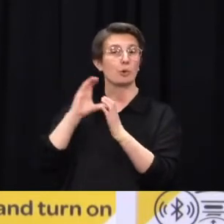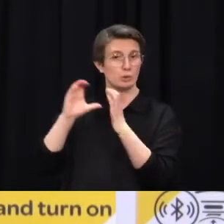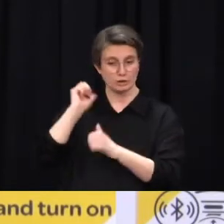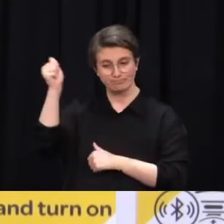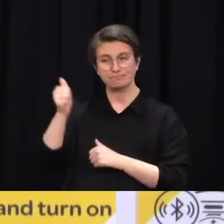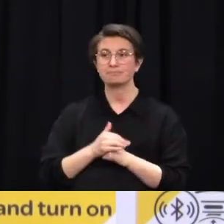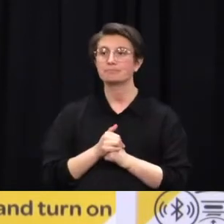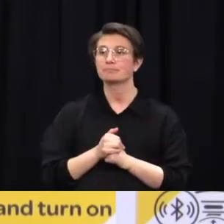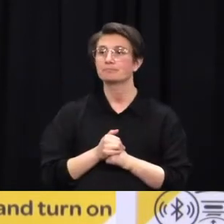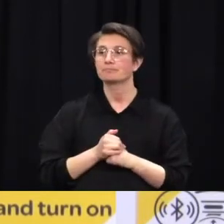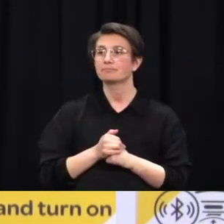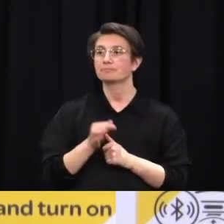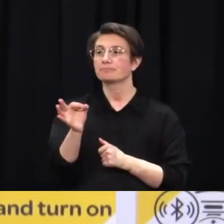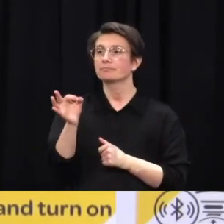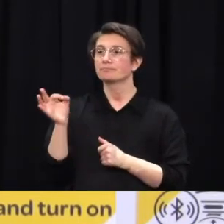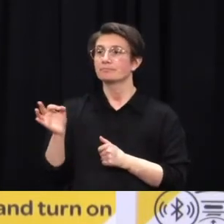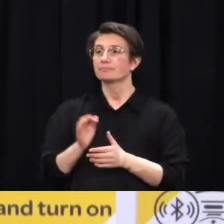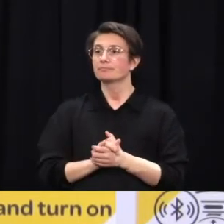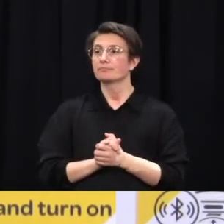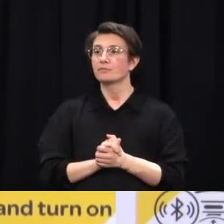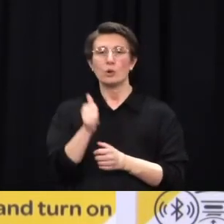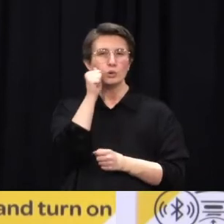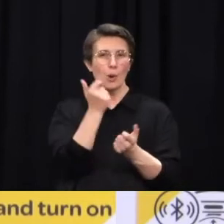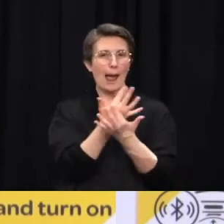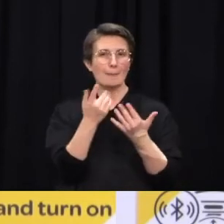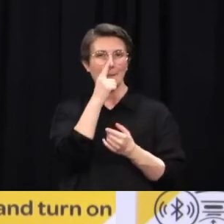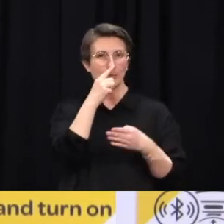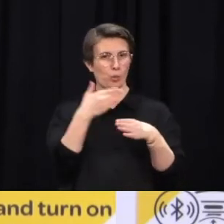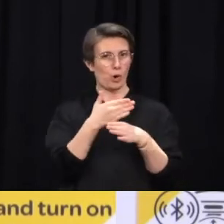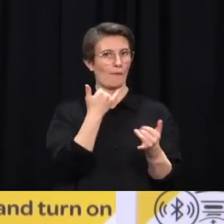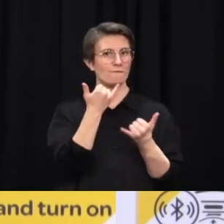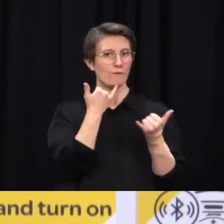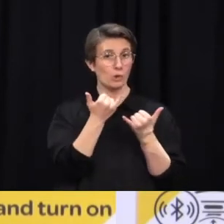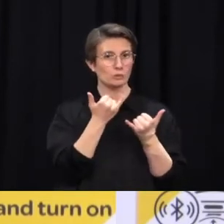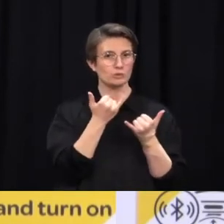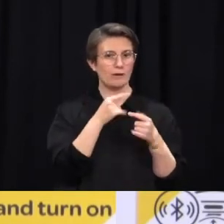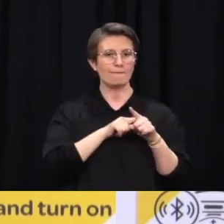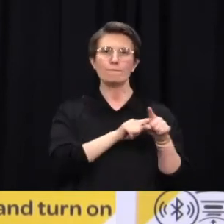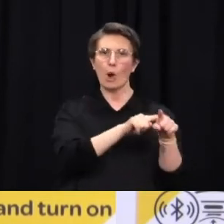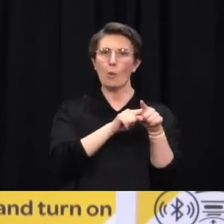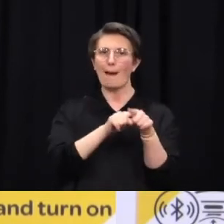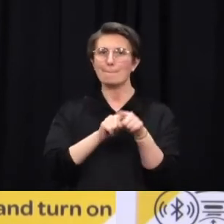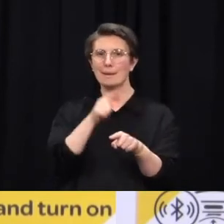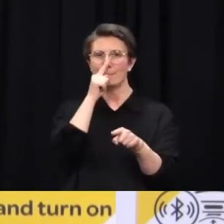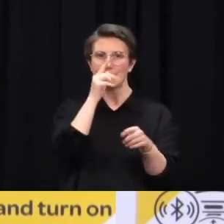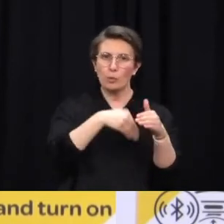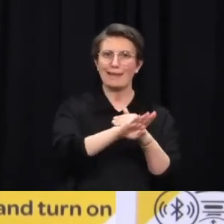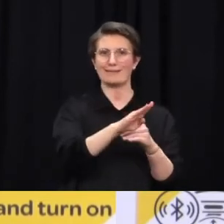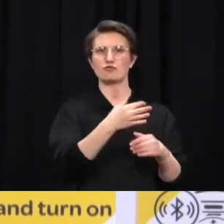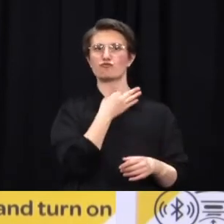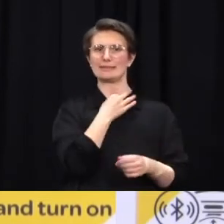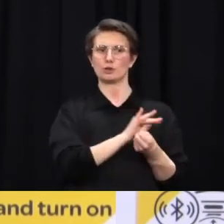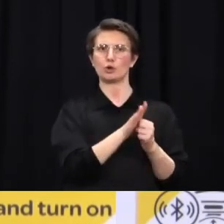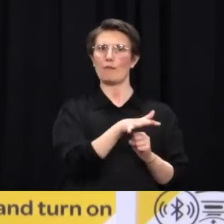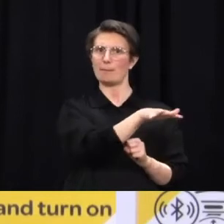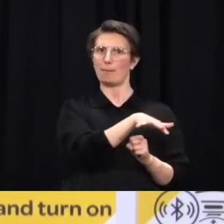tracers that are working at the moment? And can you speak to the challenges in dealing with huge numbers of close contacts that would have otherwise been